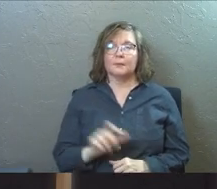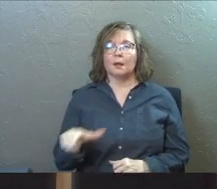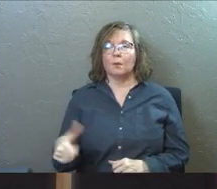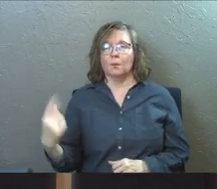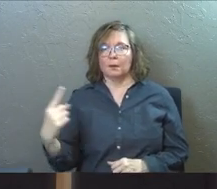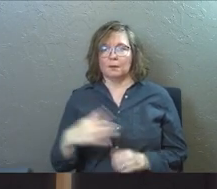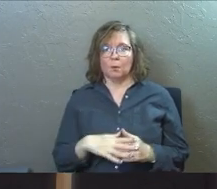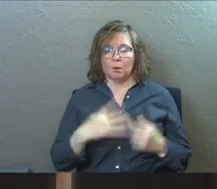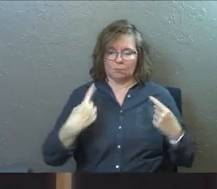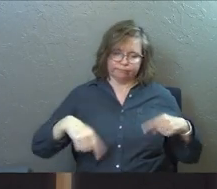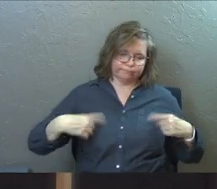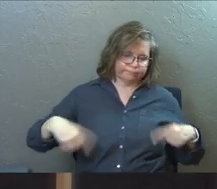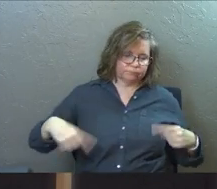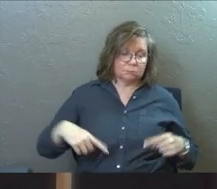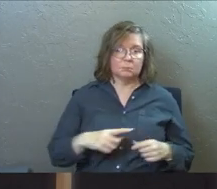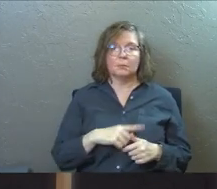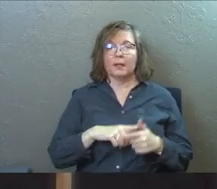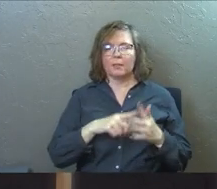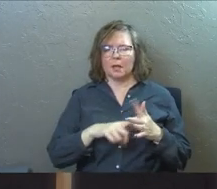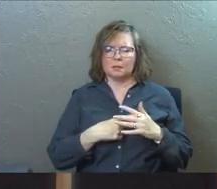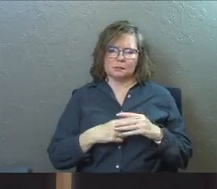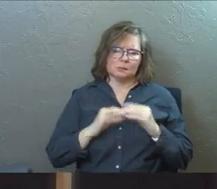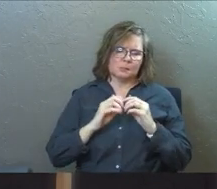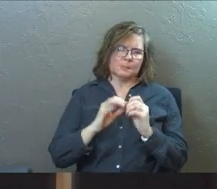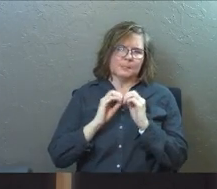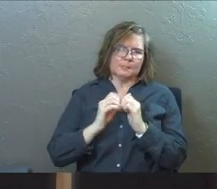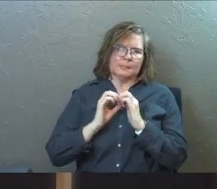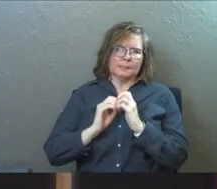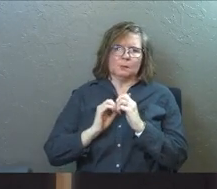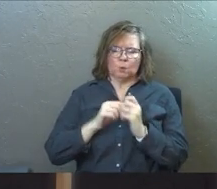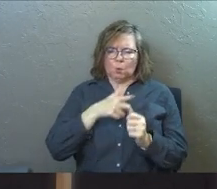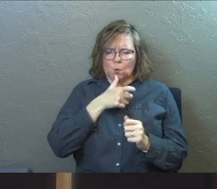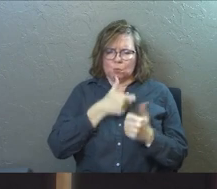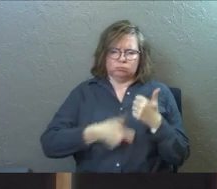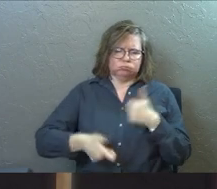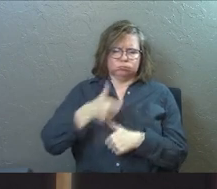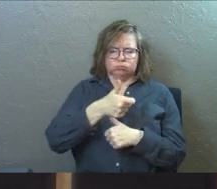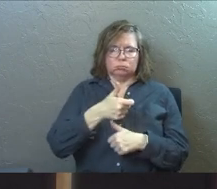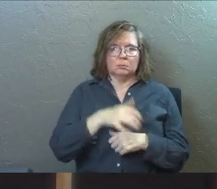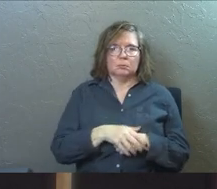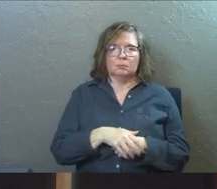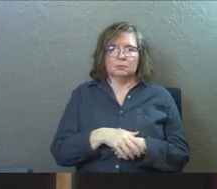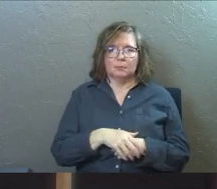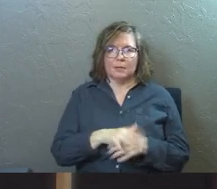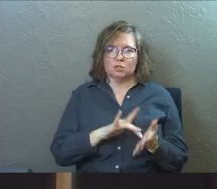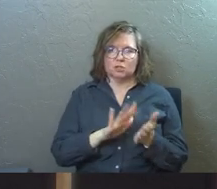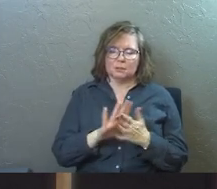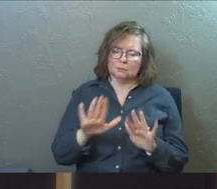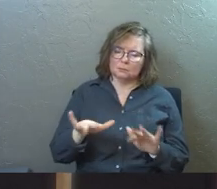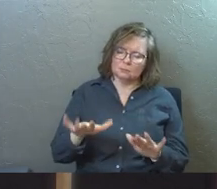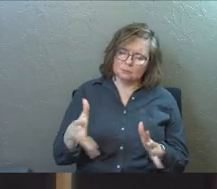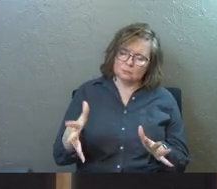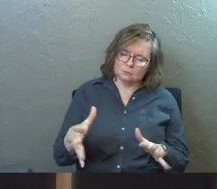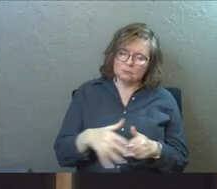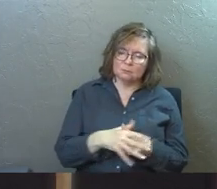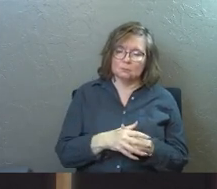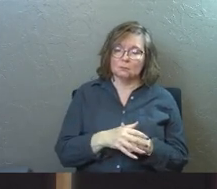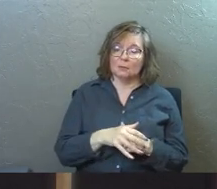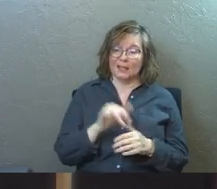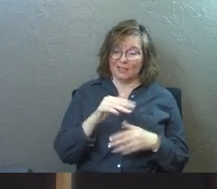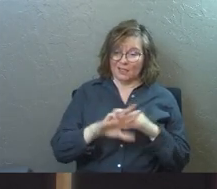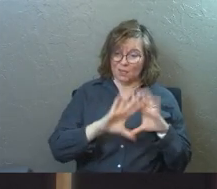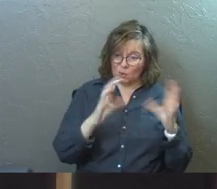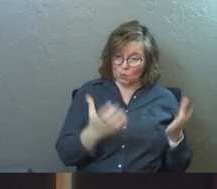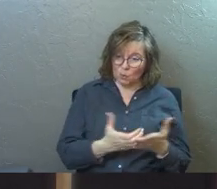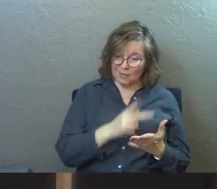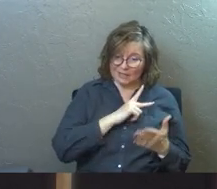another one where they're arguing. Then they began to argue among themselves about who would be the greatest among them. And Jesus told this, told them in